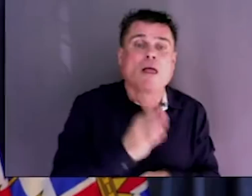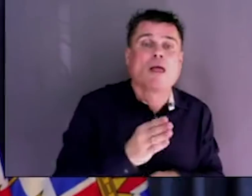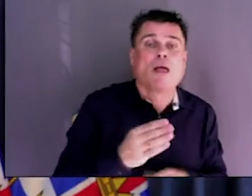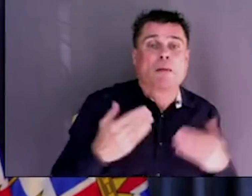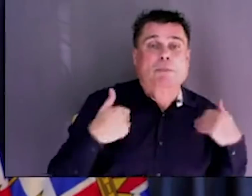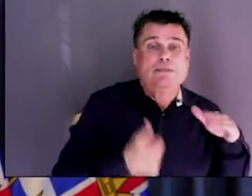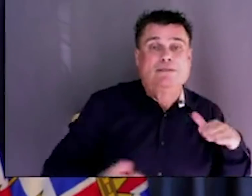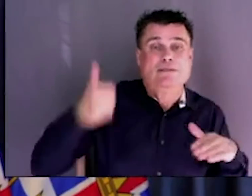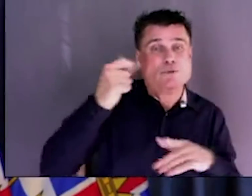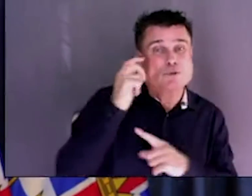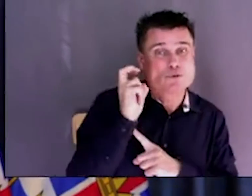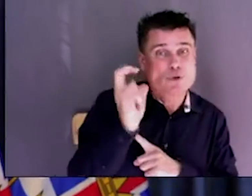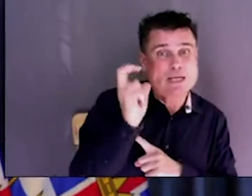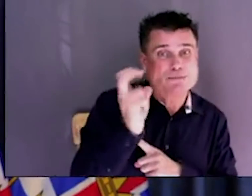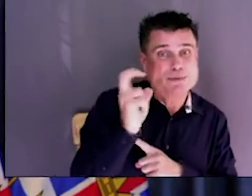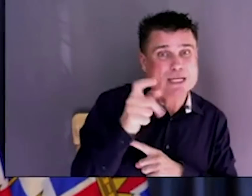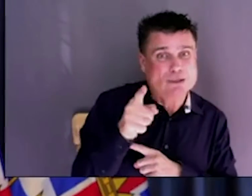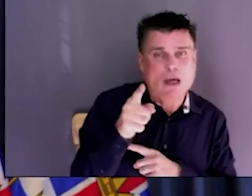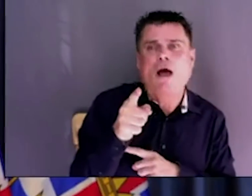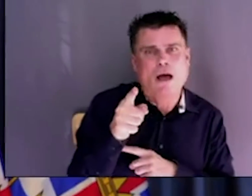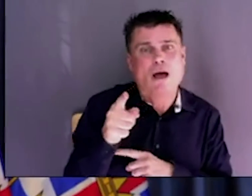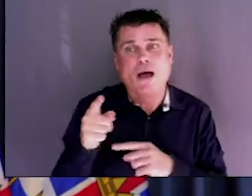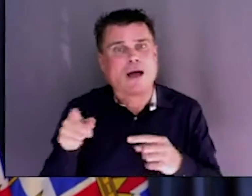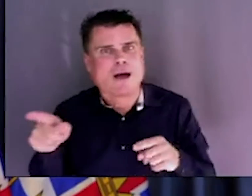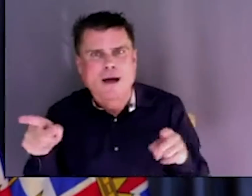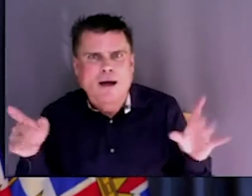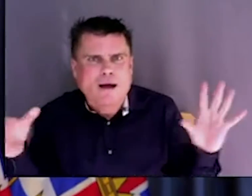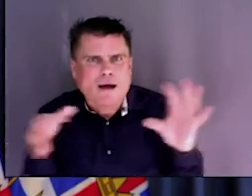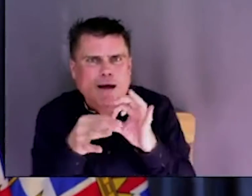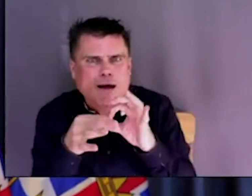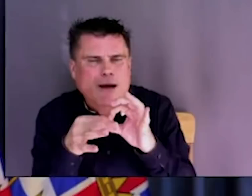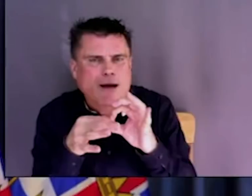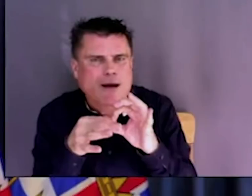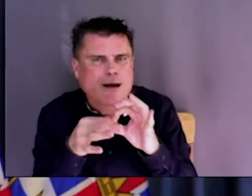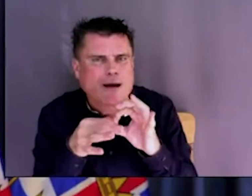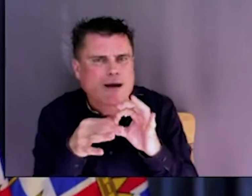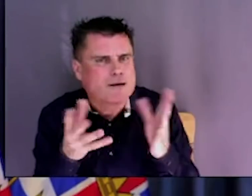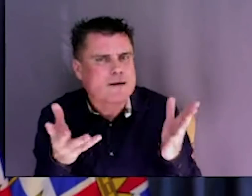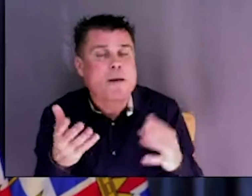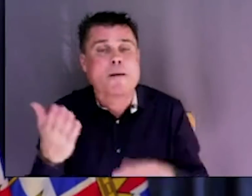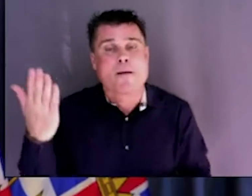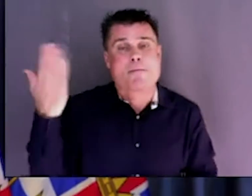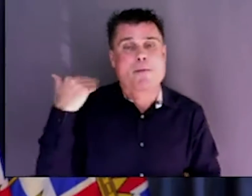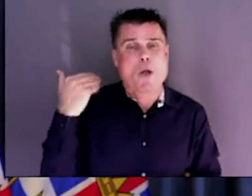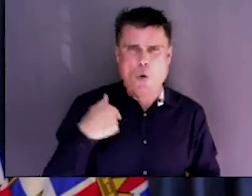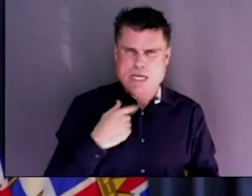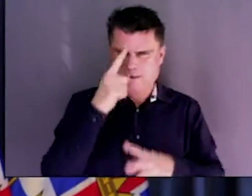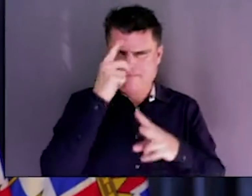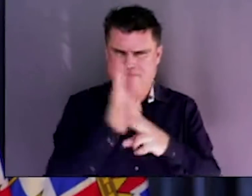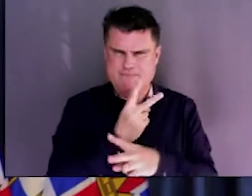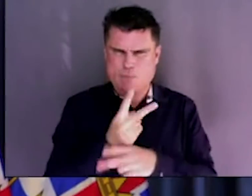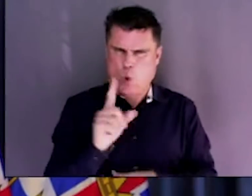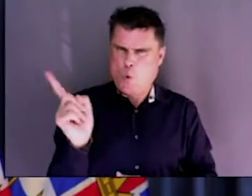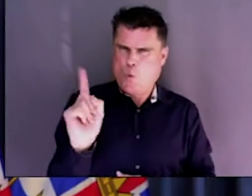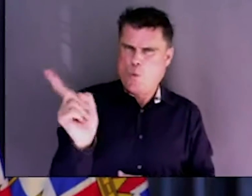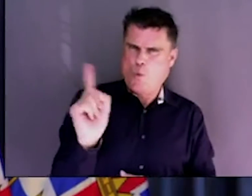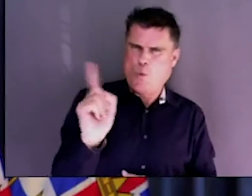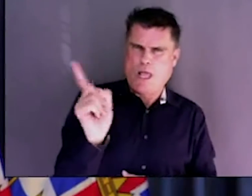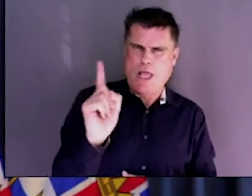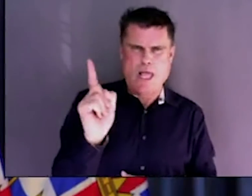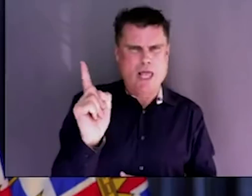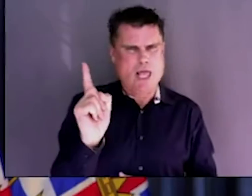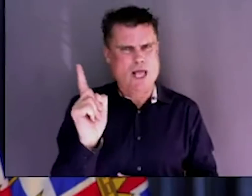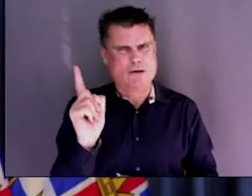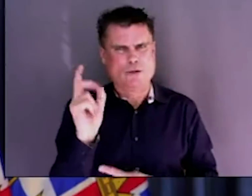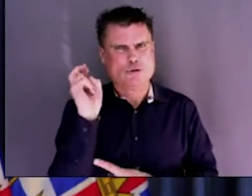we had an engineer, since we had one in our caucus, who understood major projects, to be able to offer her advice and